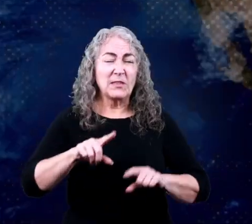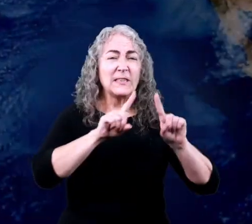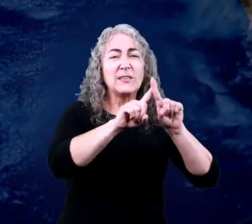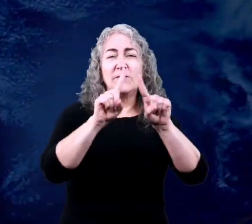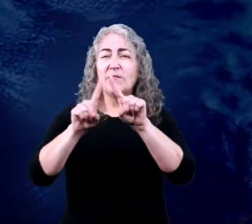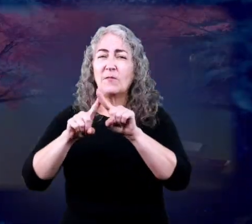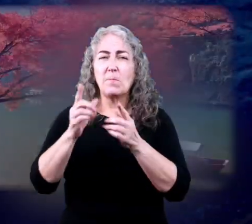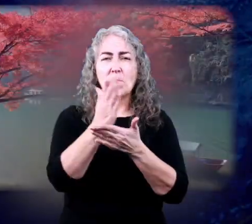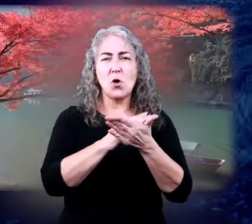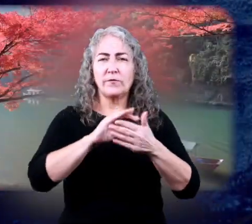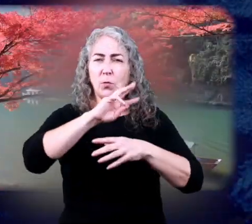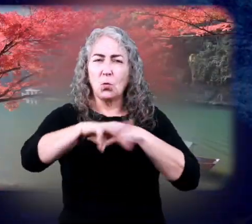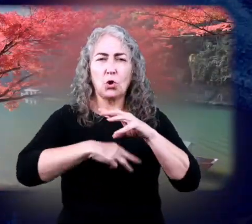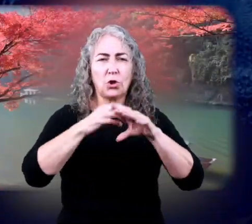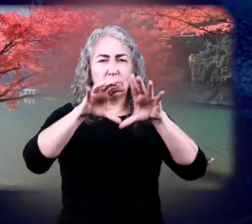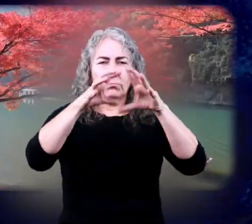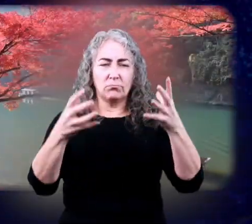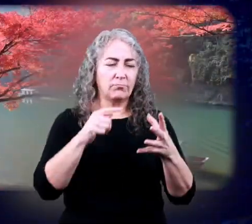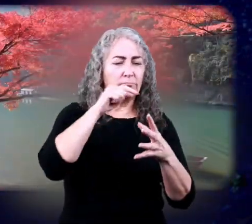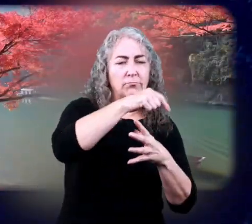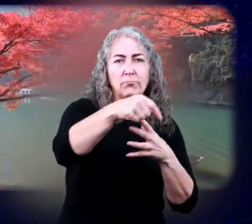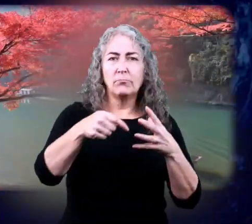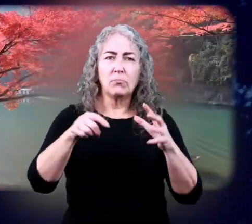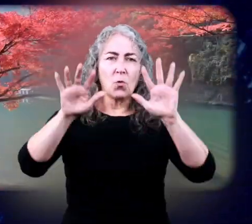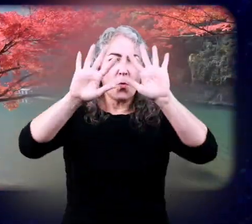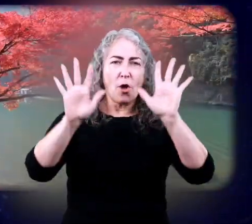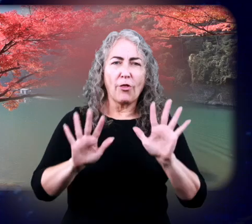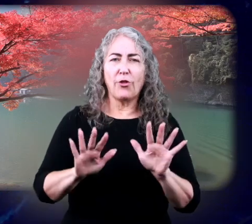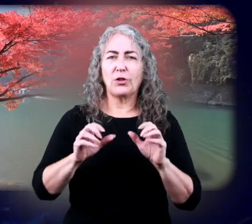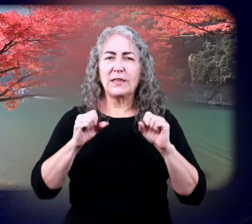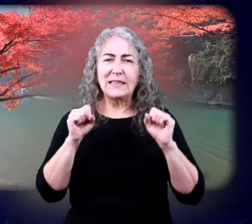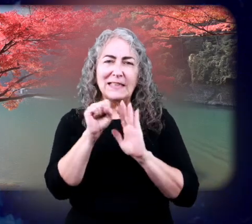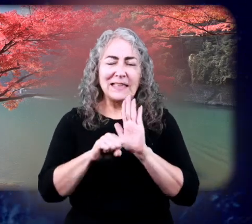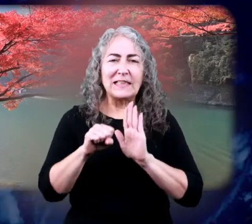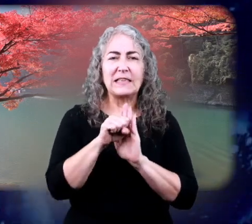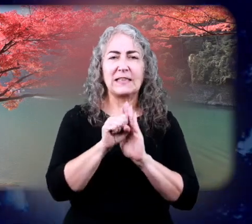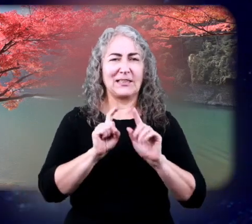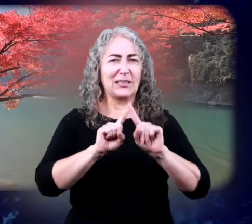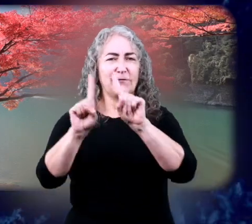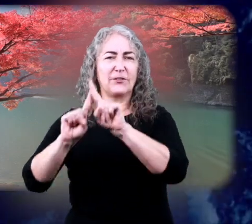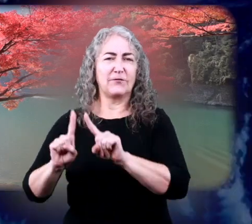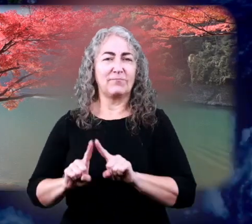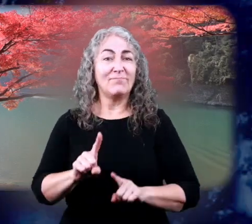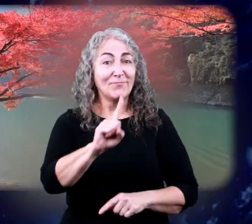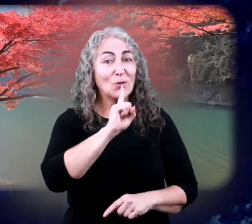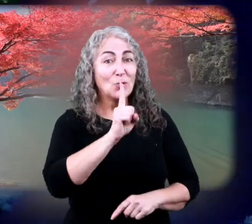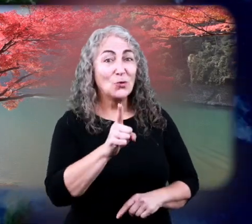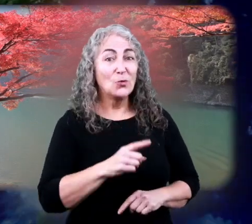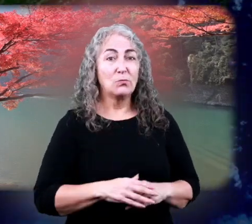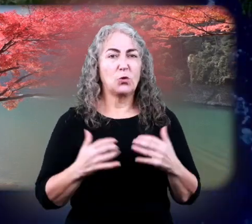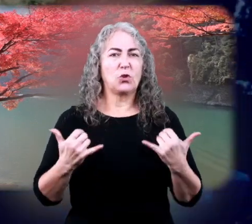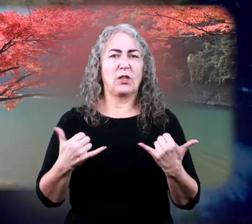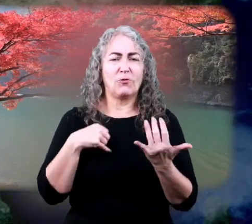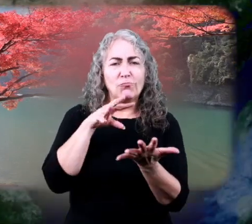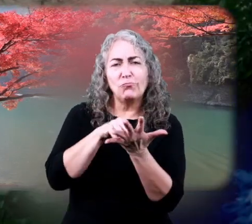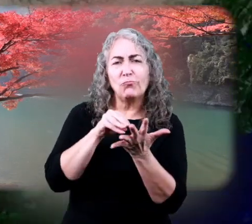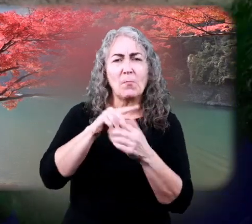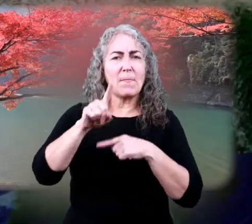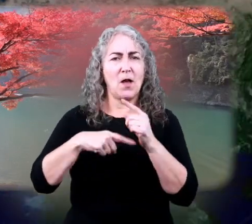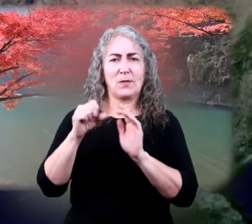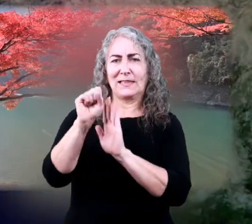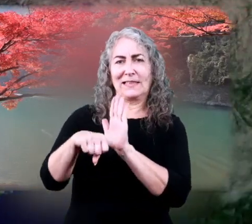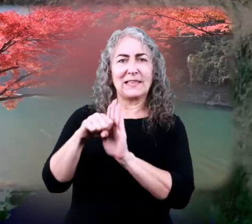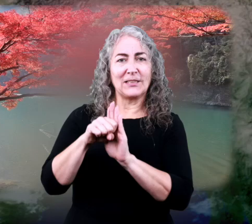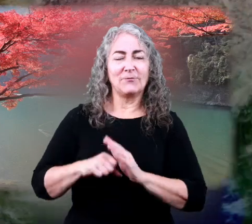Did you know that different parts of the world experience weather seasons differently? It's true, and today